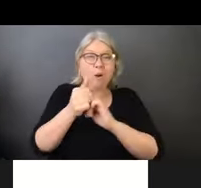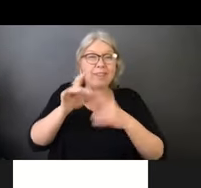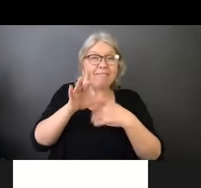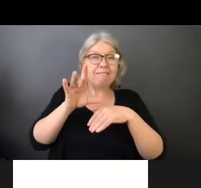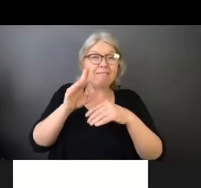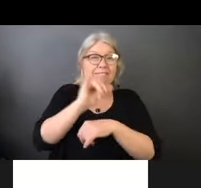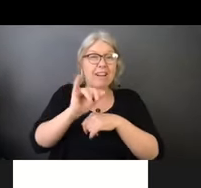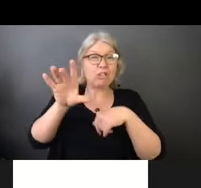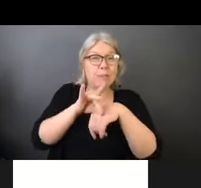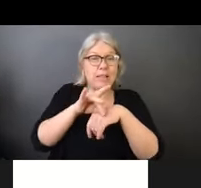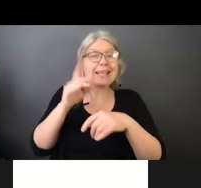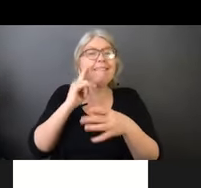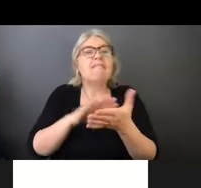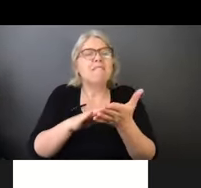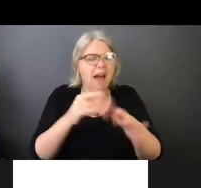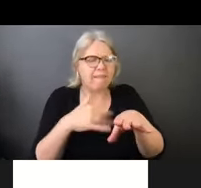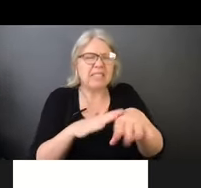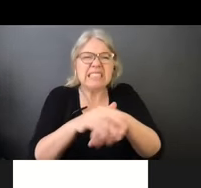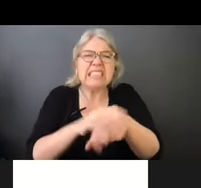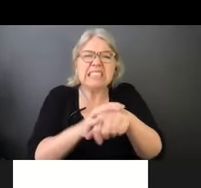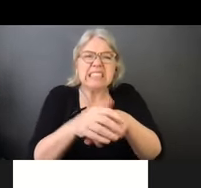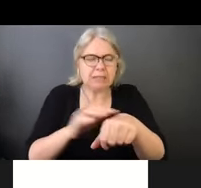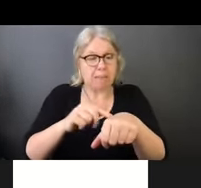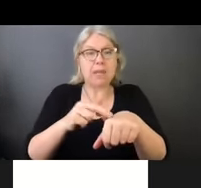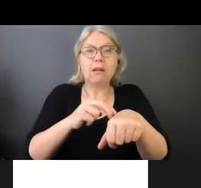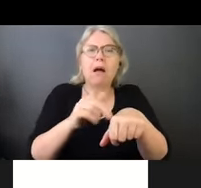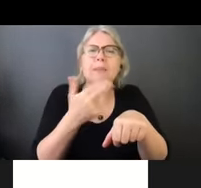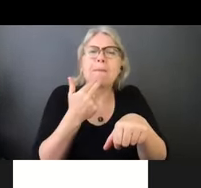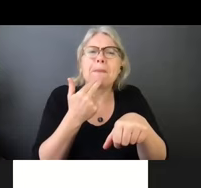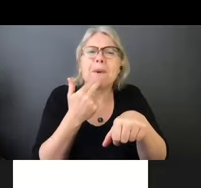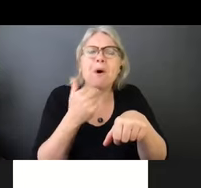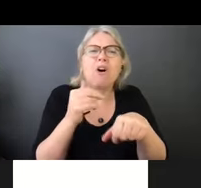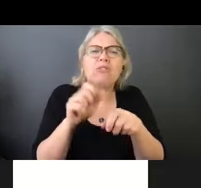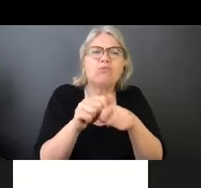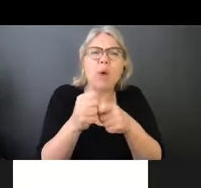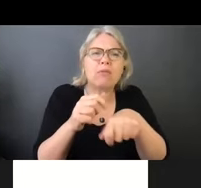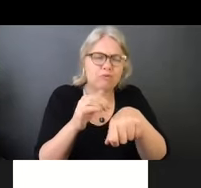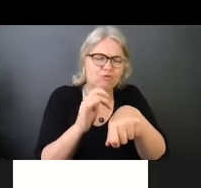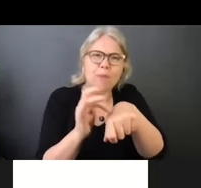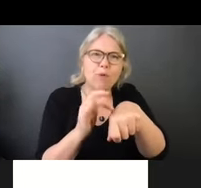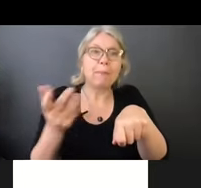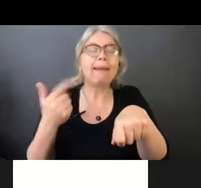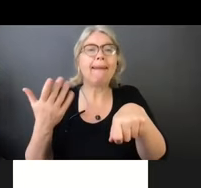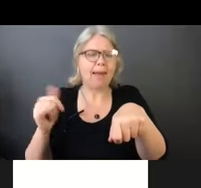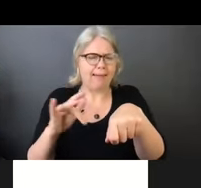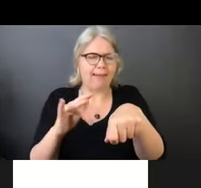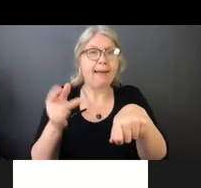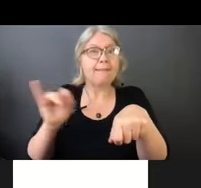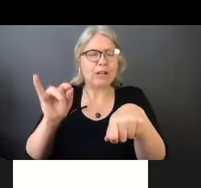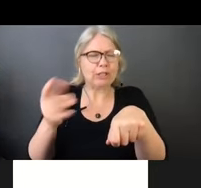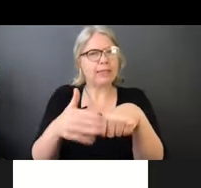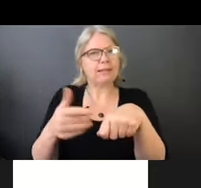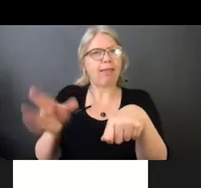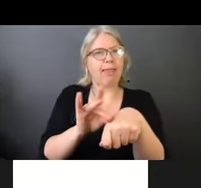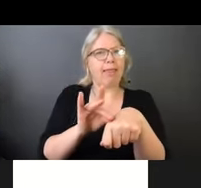So broken skin. When you rub like this to dry your hands, as opposed to patting them, then you reduce the risk of breaking your own